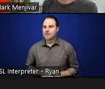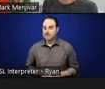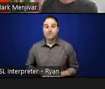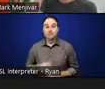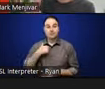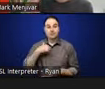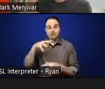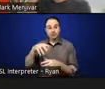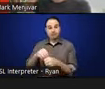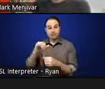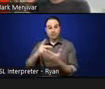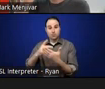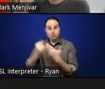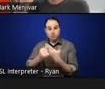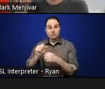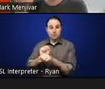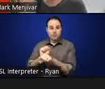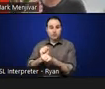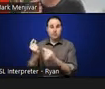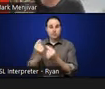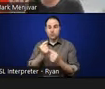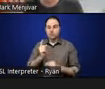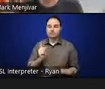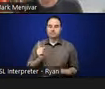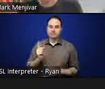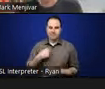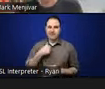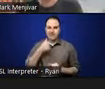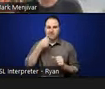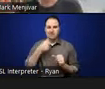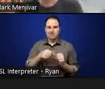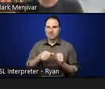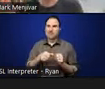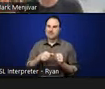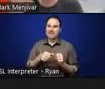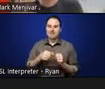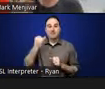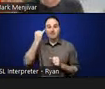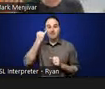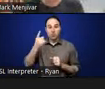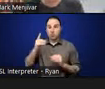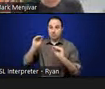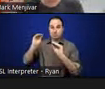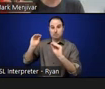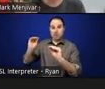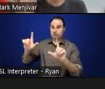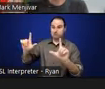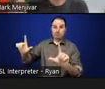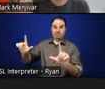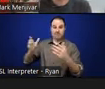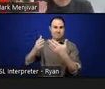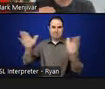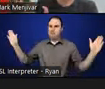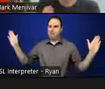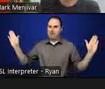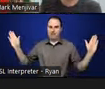project too, is that most of the time when you make something public, right, it's not just an end to it. not that that's